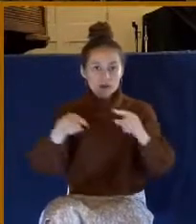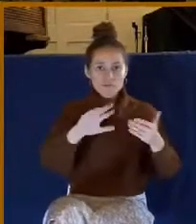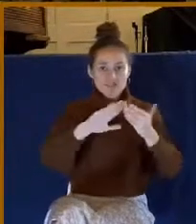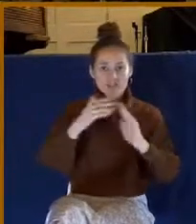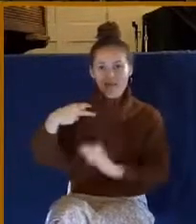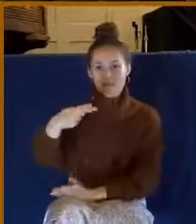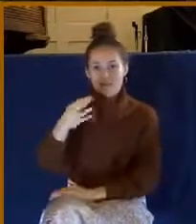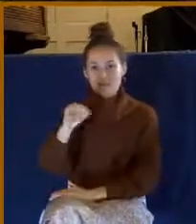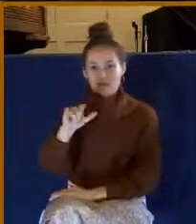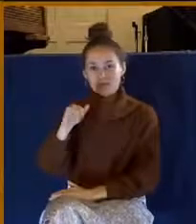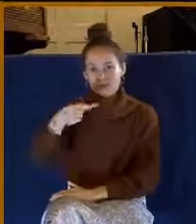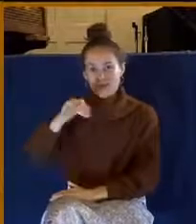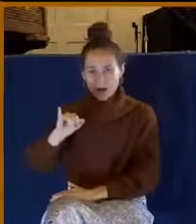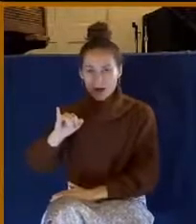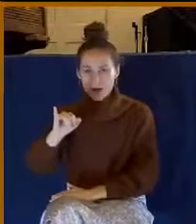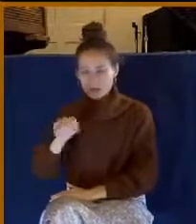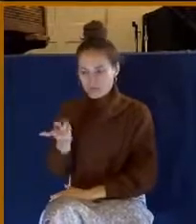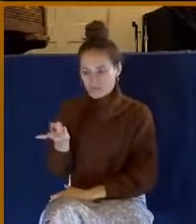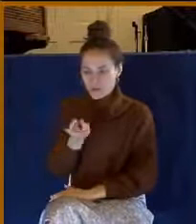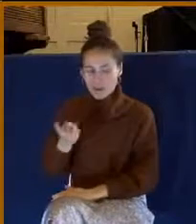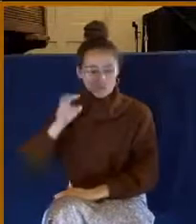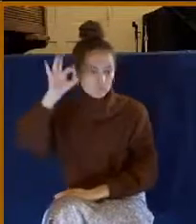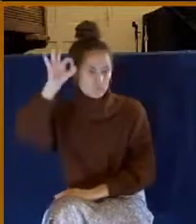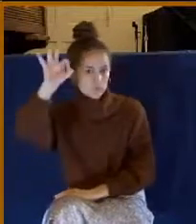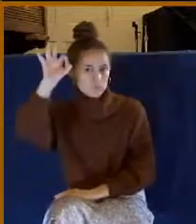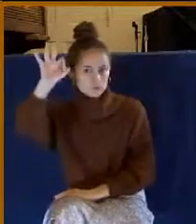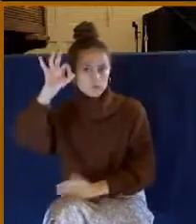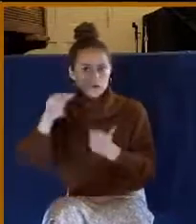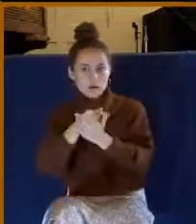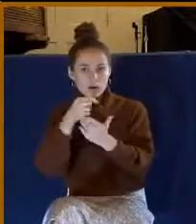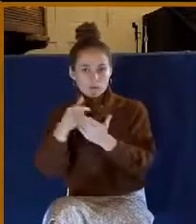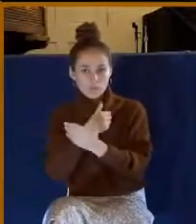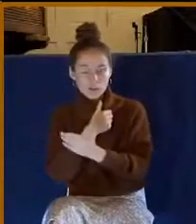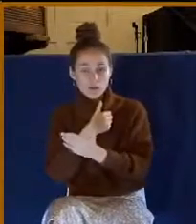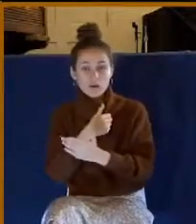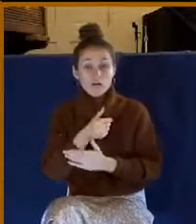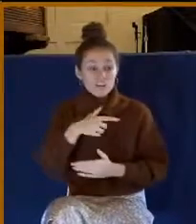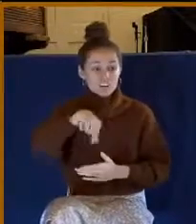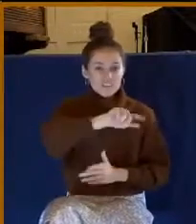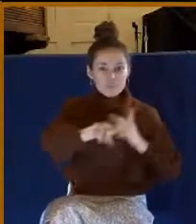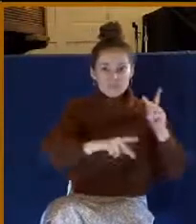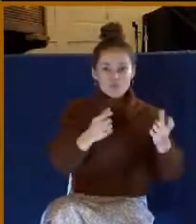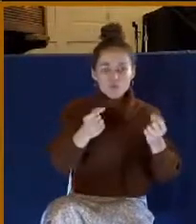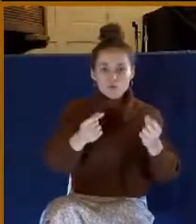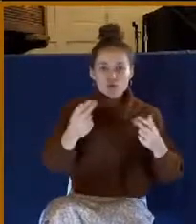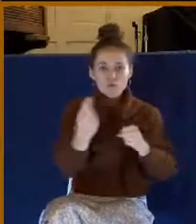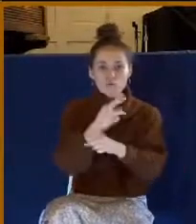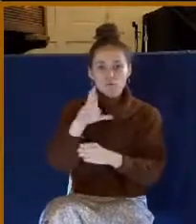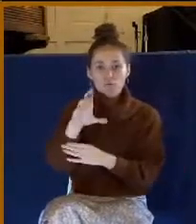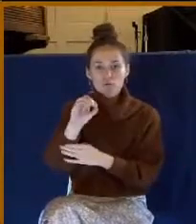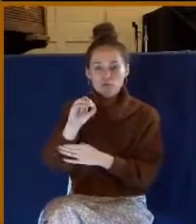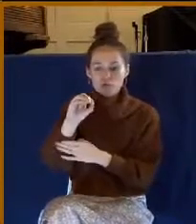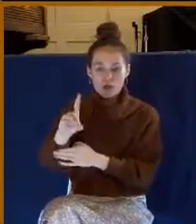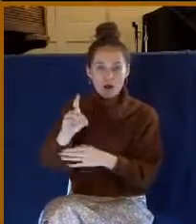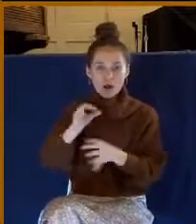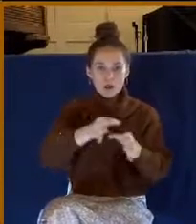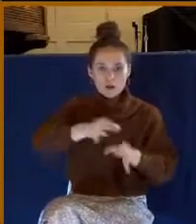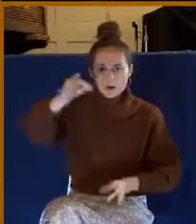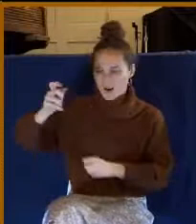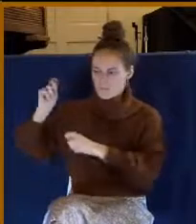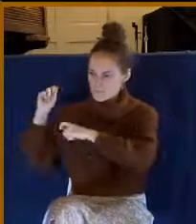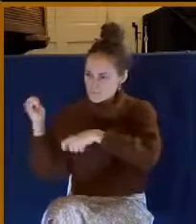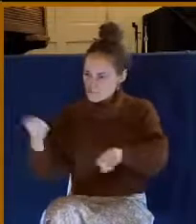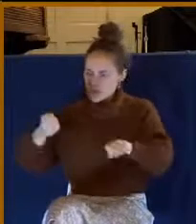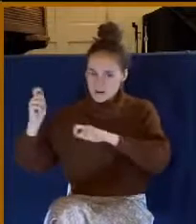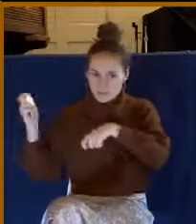rods and then thrown into a prison. And what did Paul and Silas do there in that prison? Did they